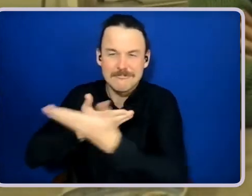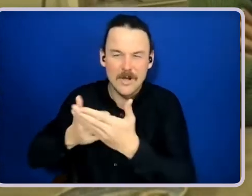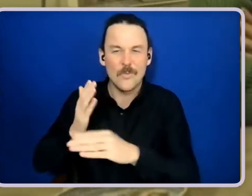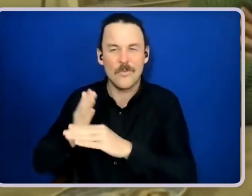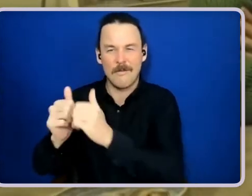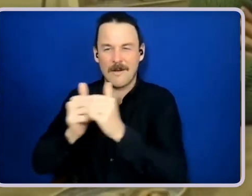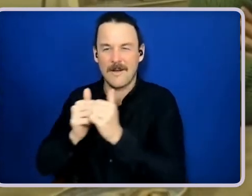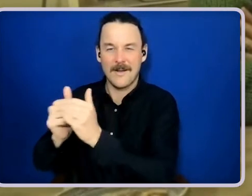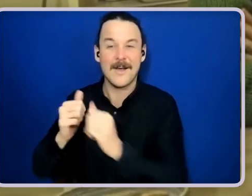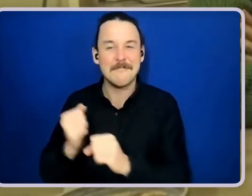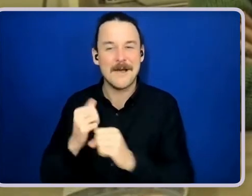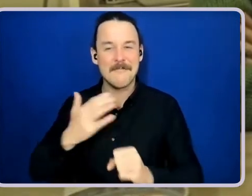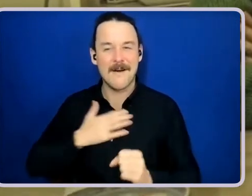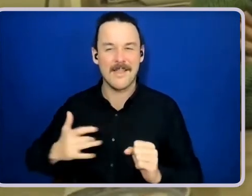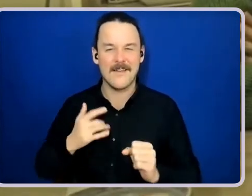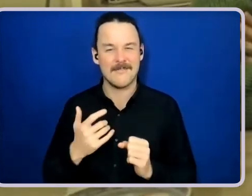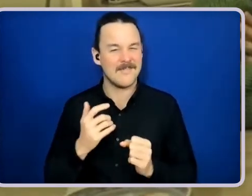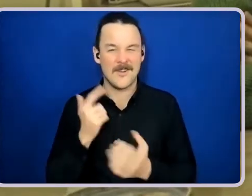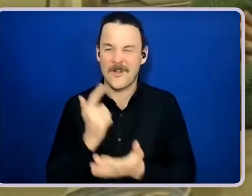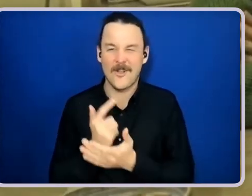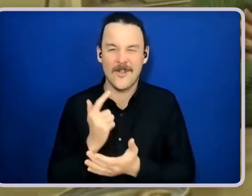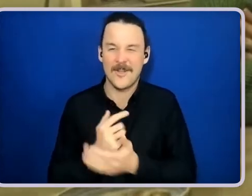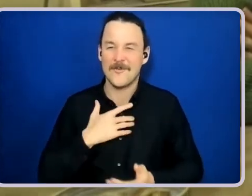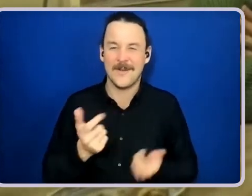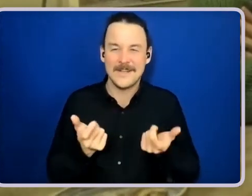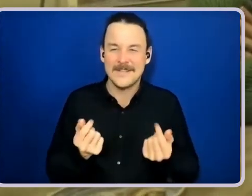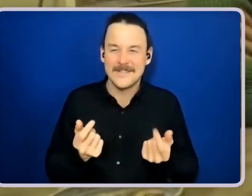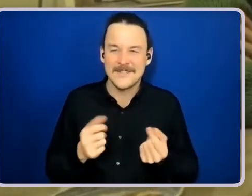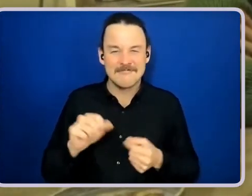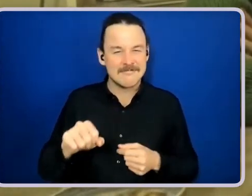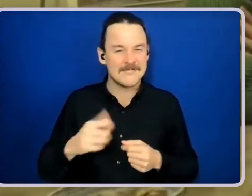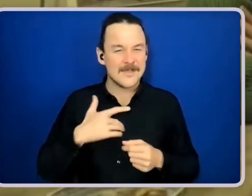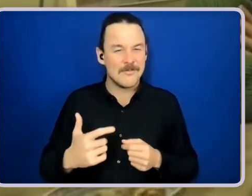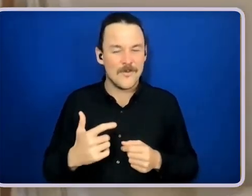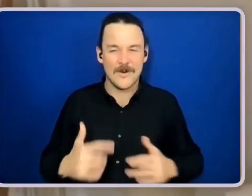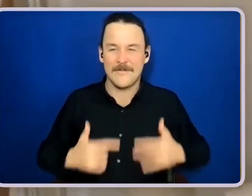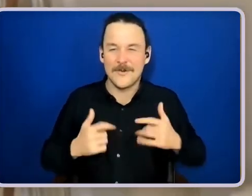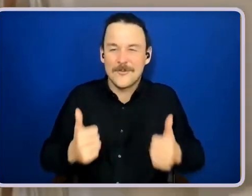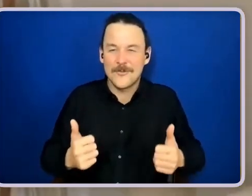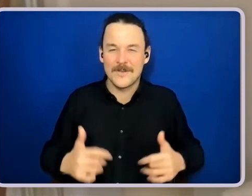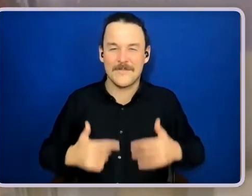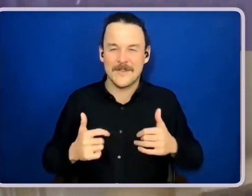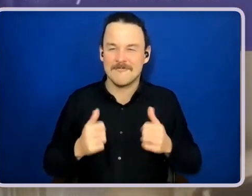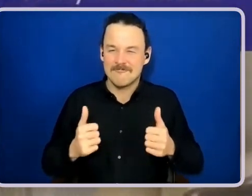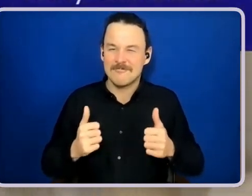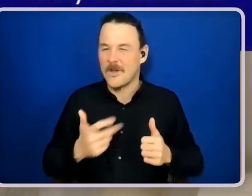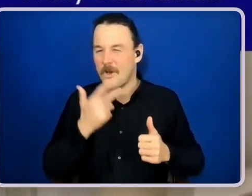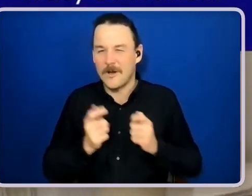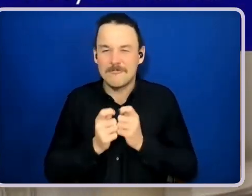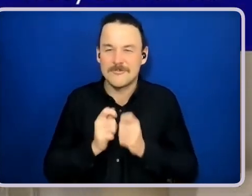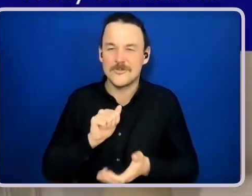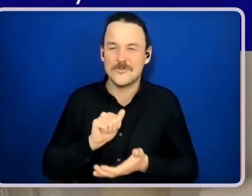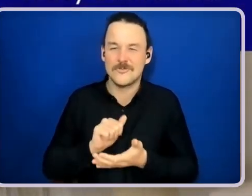life so much easier and so much more rewarding. Yeah. It's an absolute privilege.